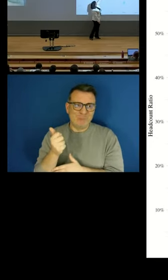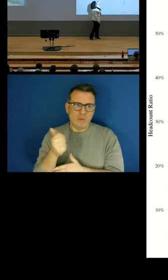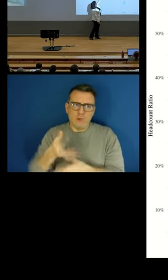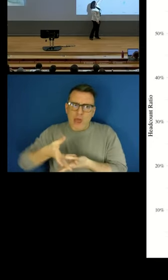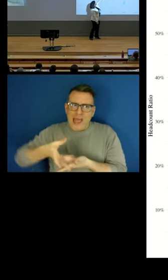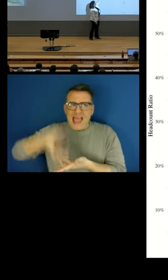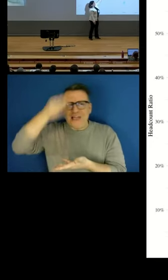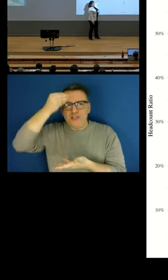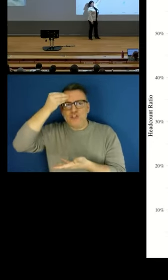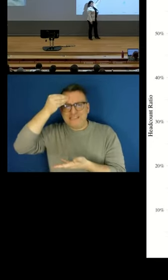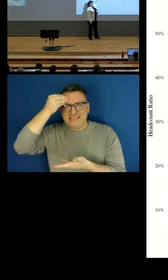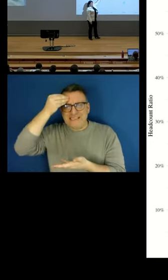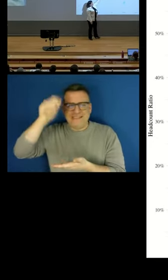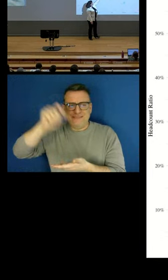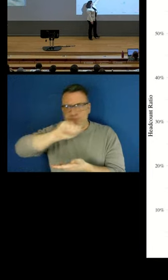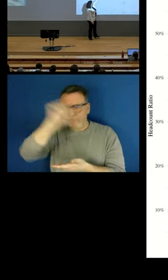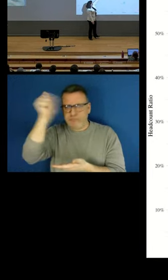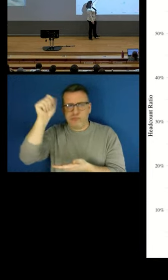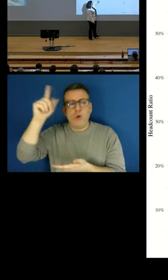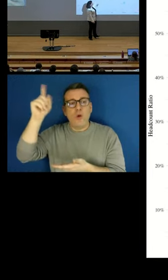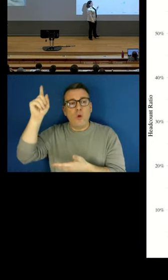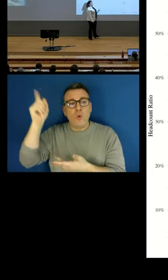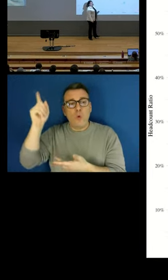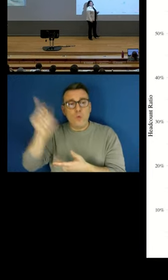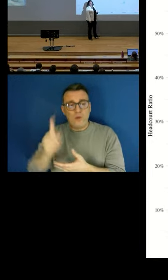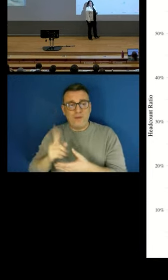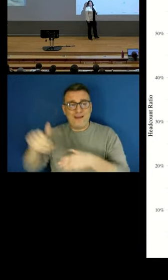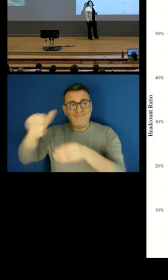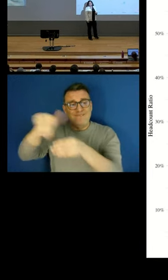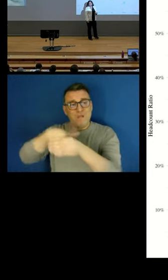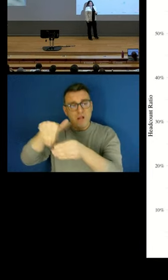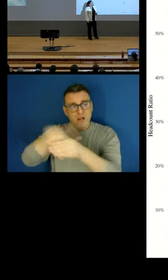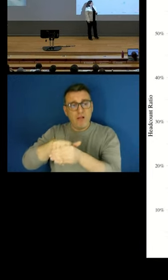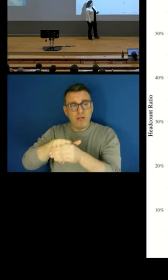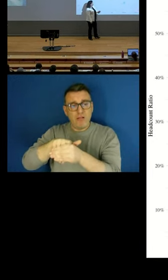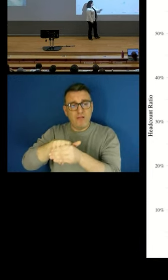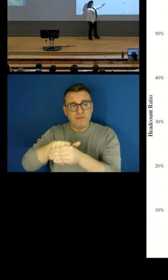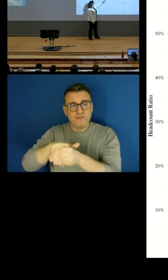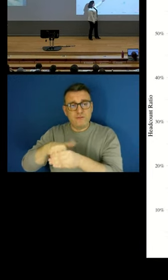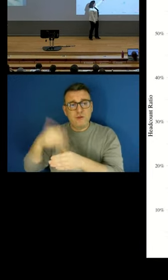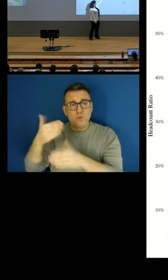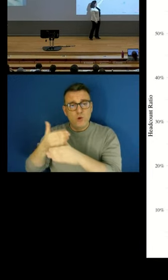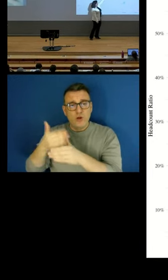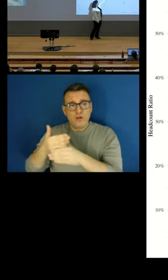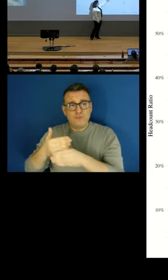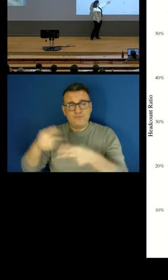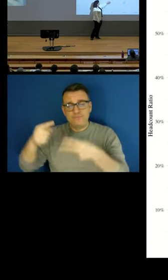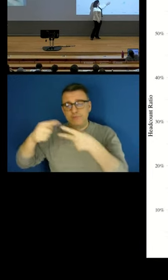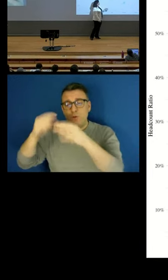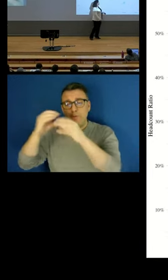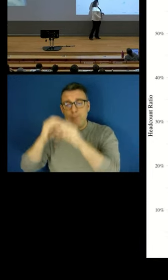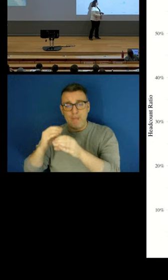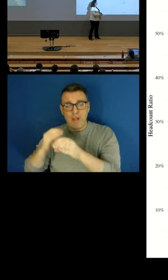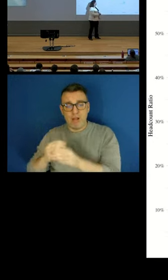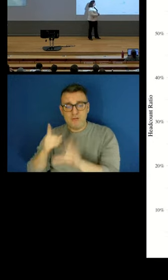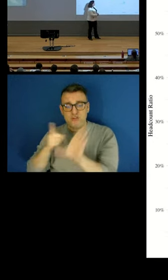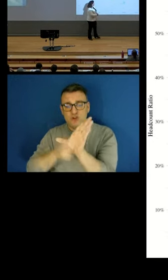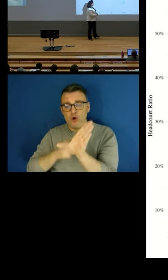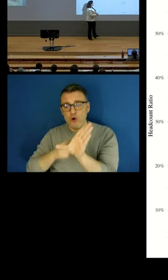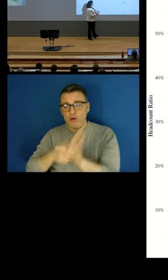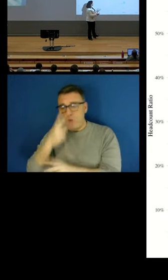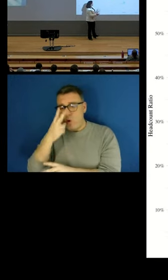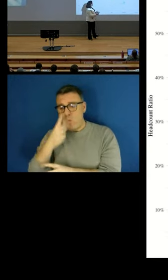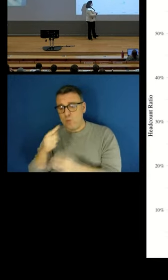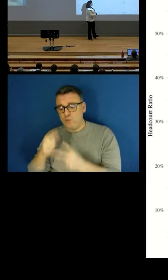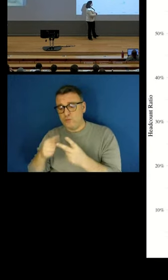So the top bubble is very young workers. The next bubble is workers who are older than 65. And here we have other age